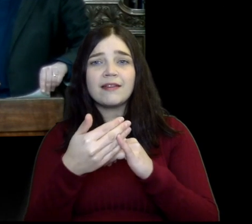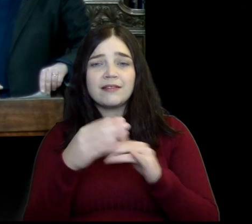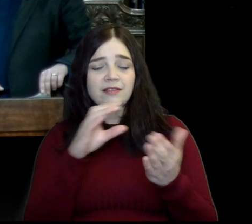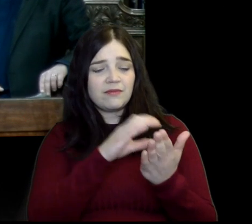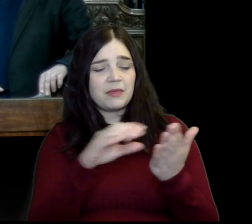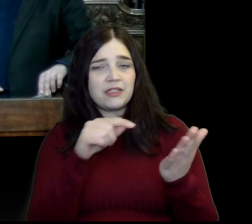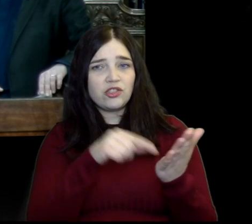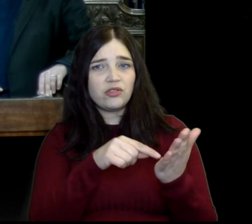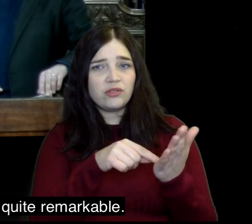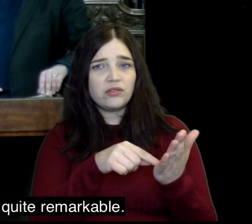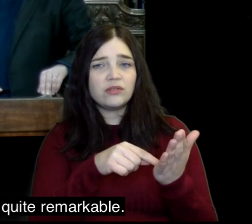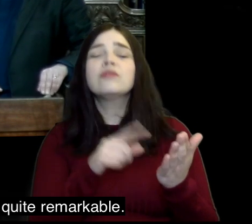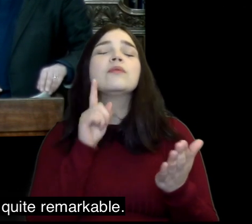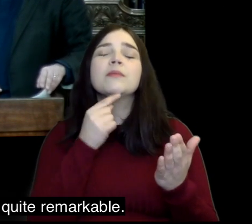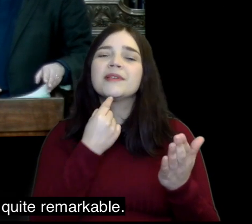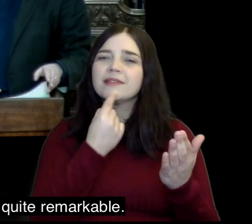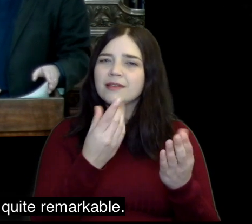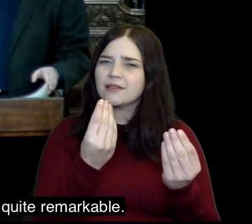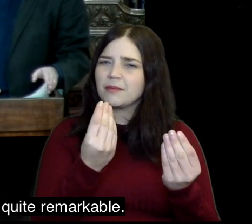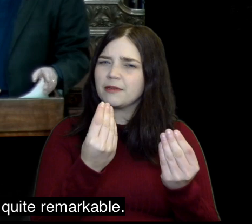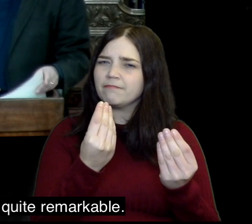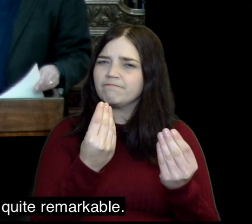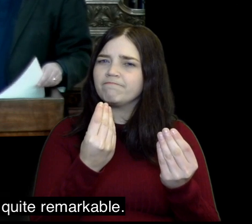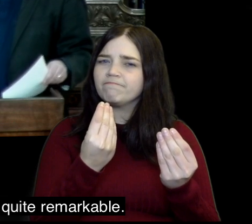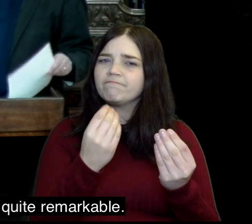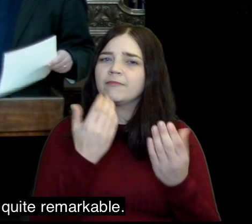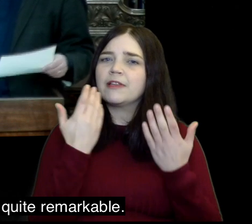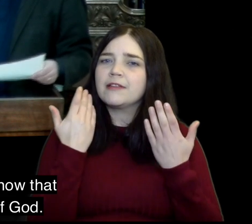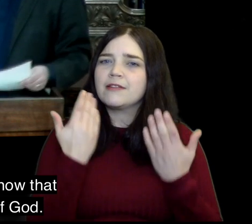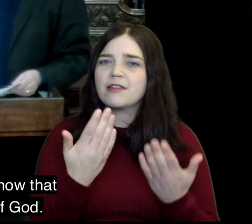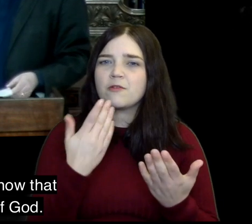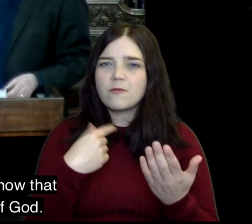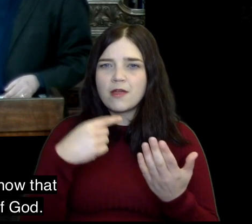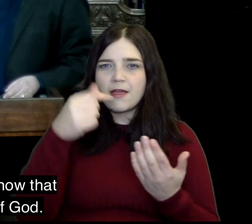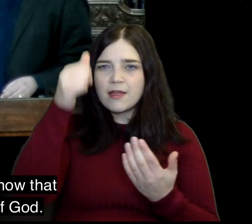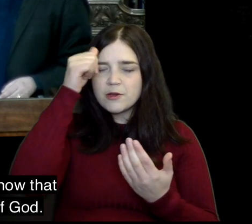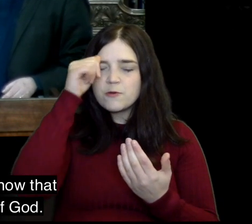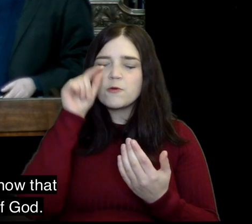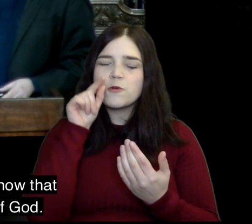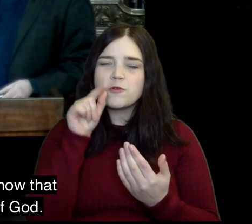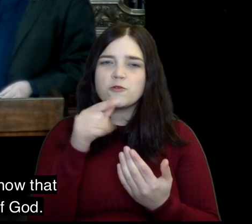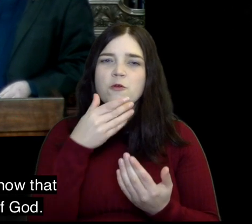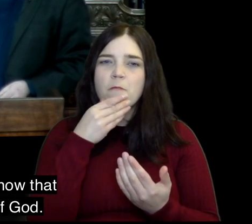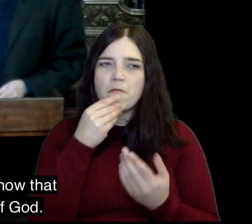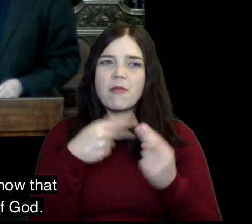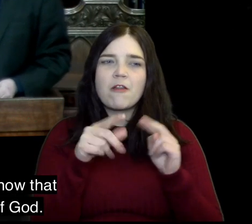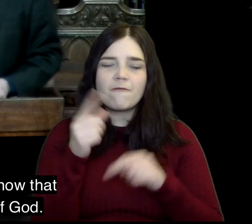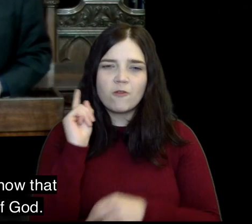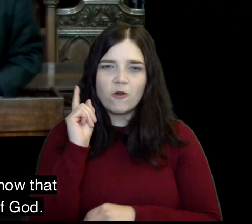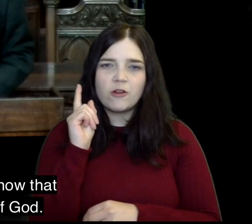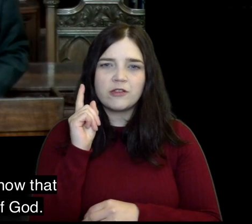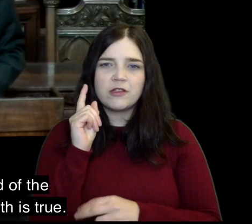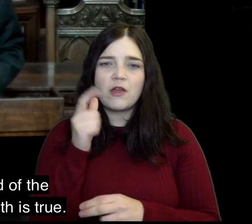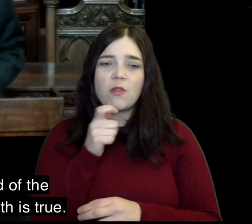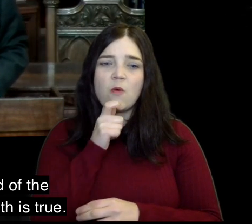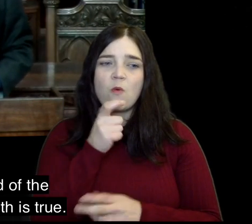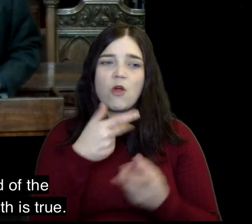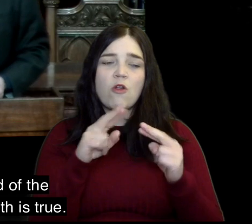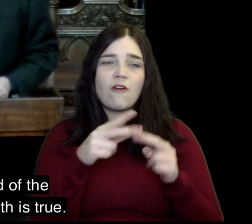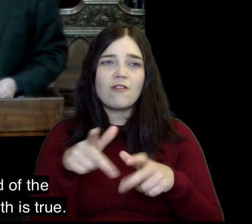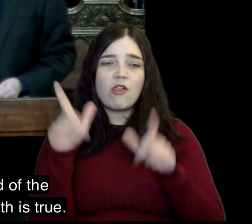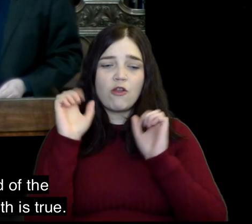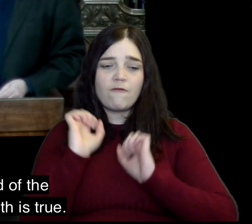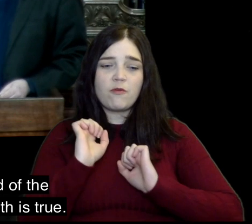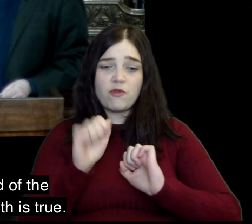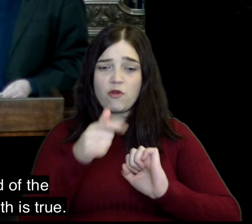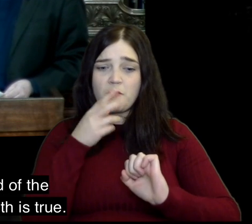notice at the end of this passage the woman says something quite remarkable she says now I know that